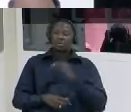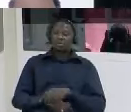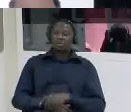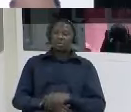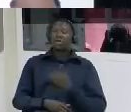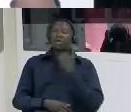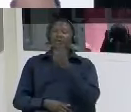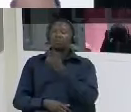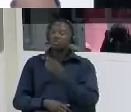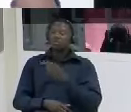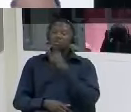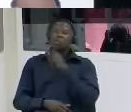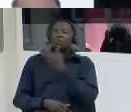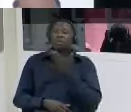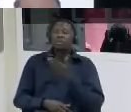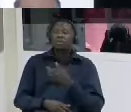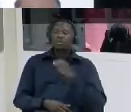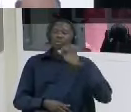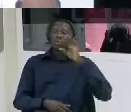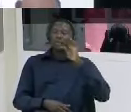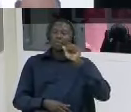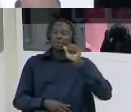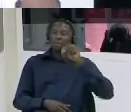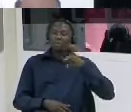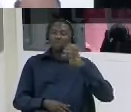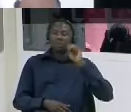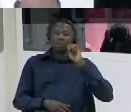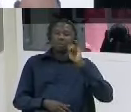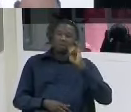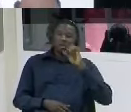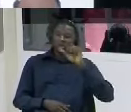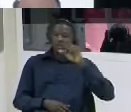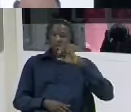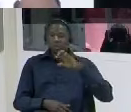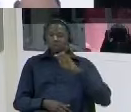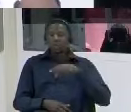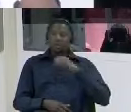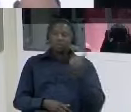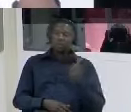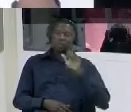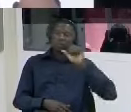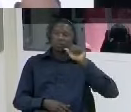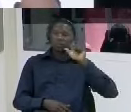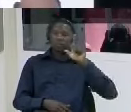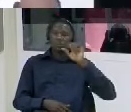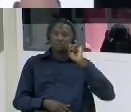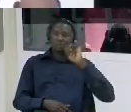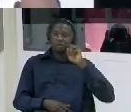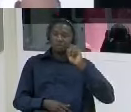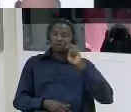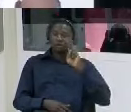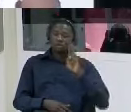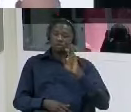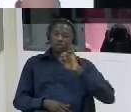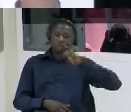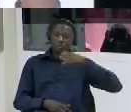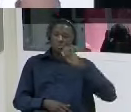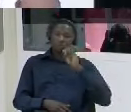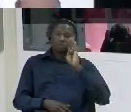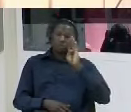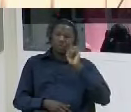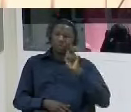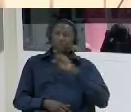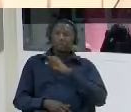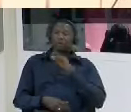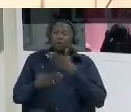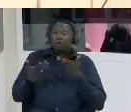people they're calling names and was officer tile a prison officer or a military yes he was the one at the